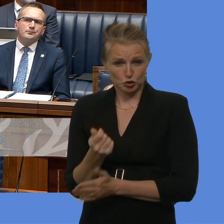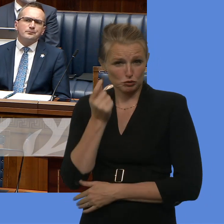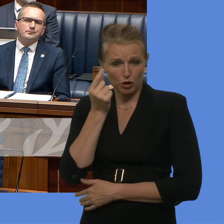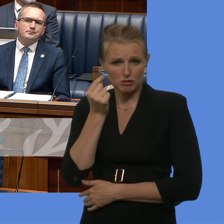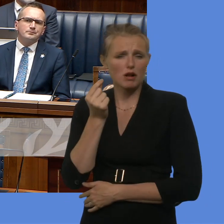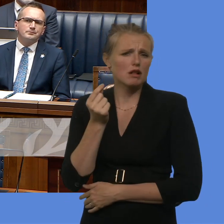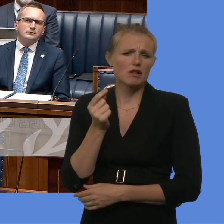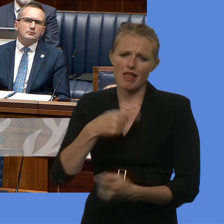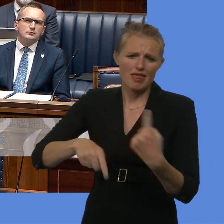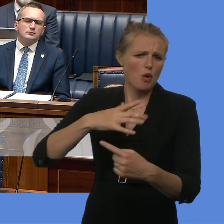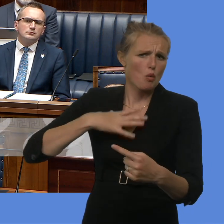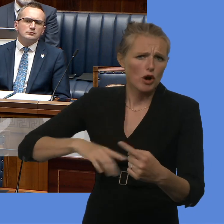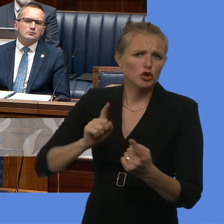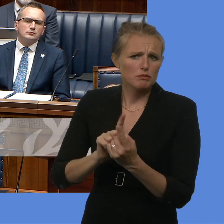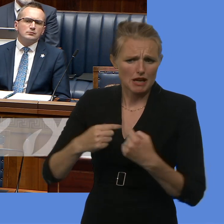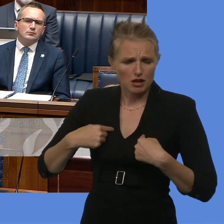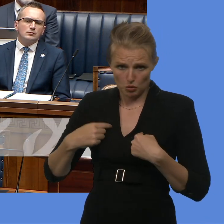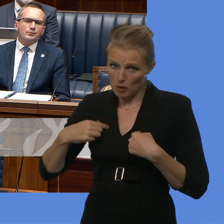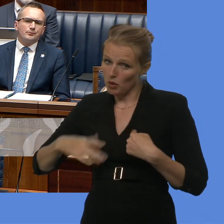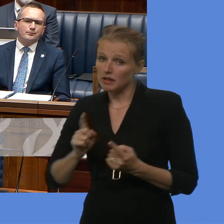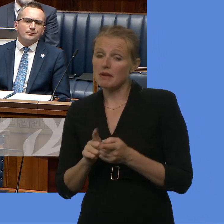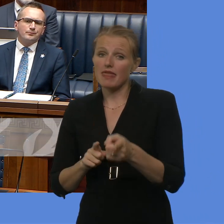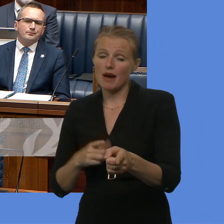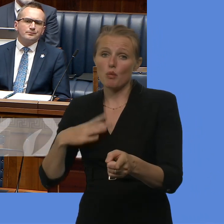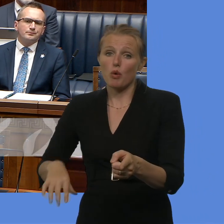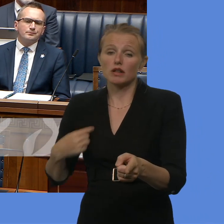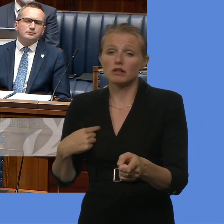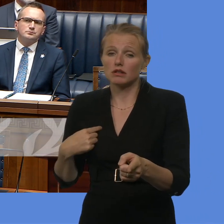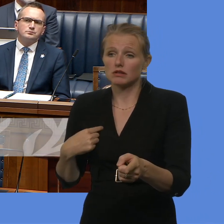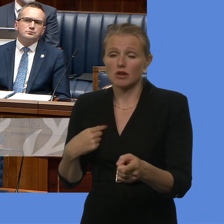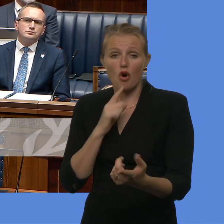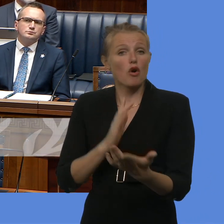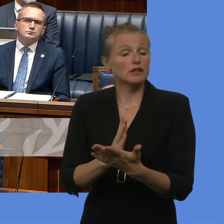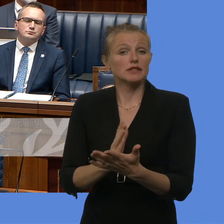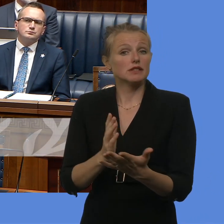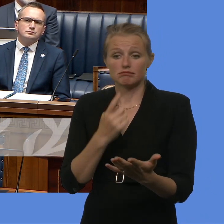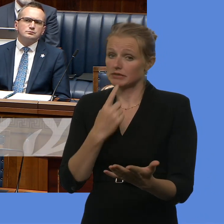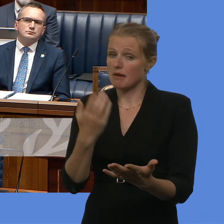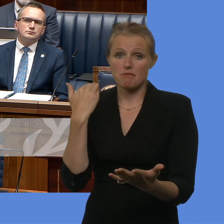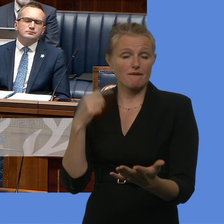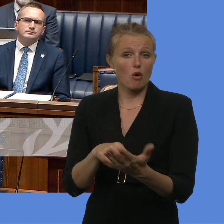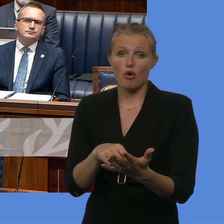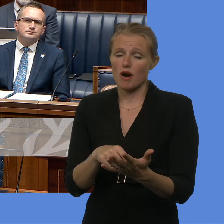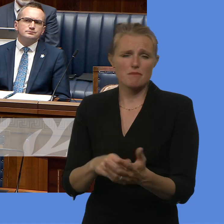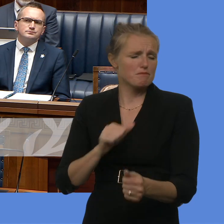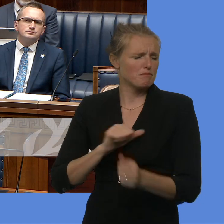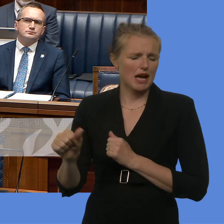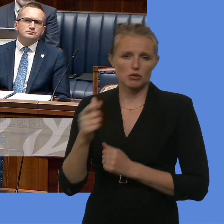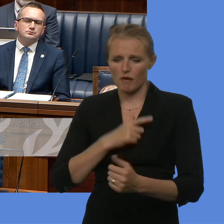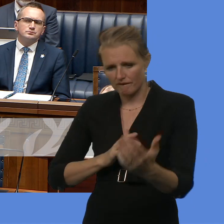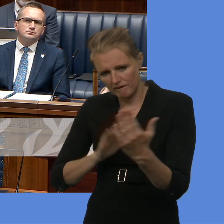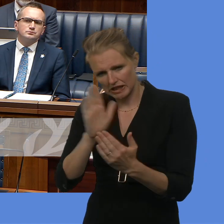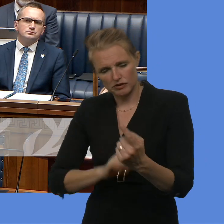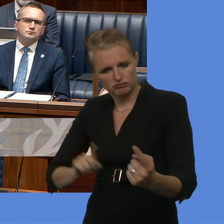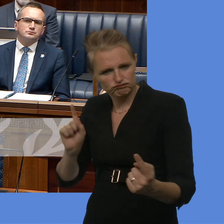to meet them. I think, as I said earlier on in these questions, there is nothing that beats actually speaking to people directly